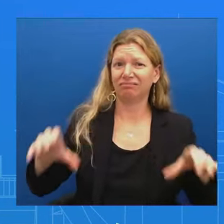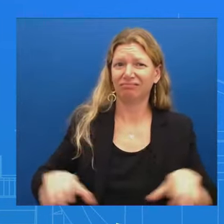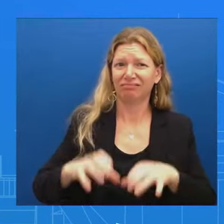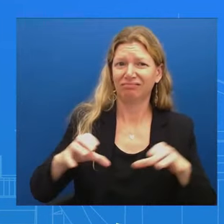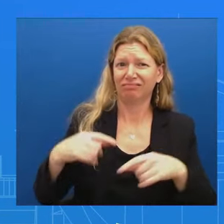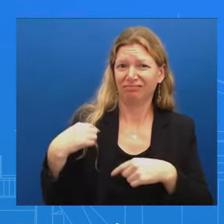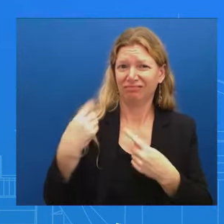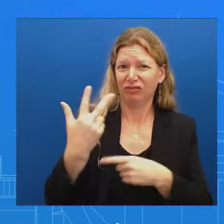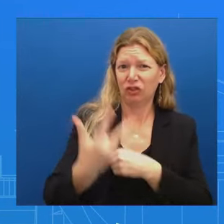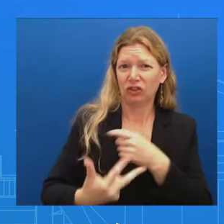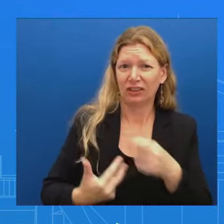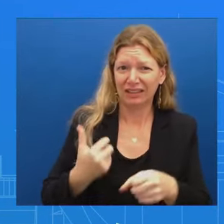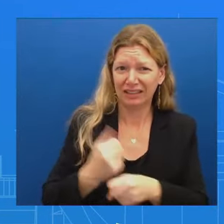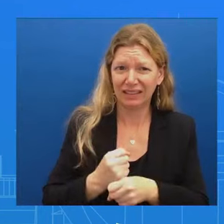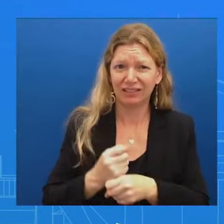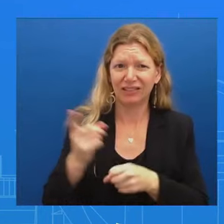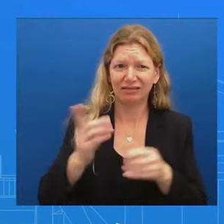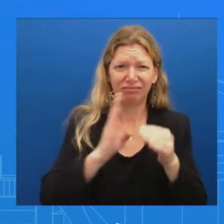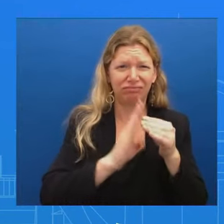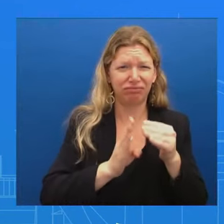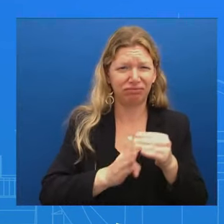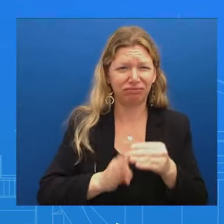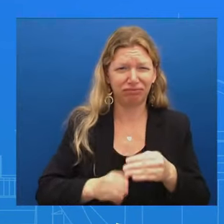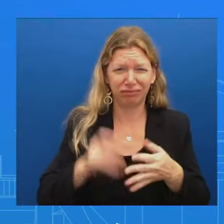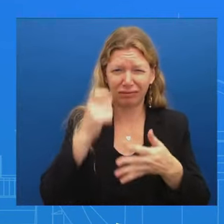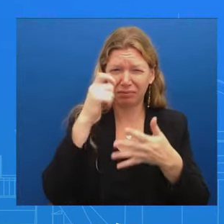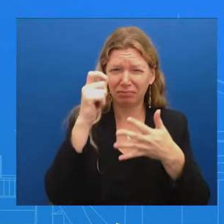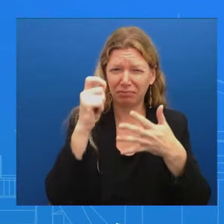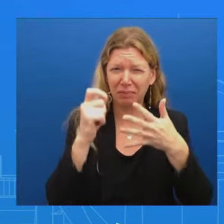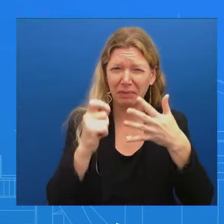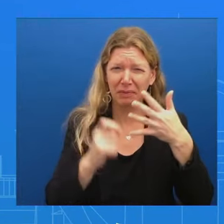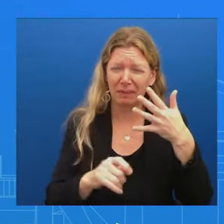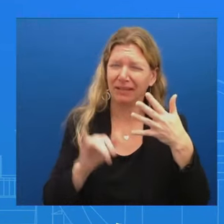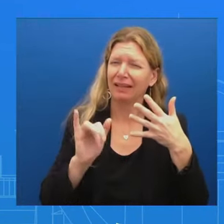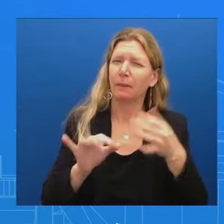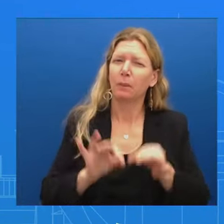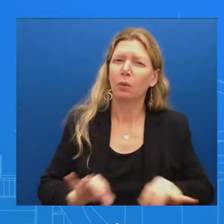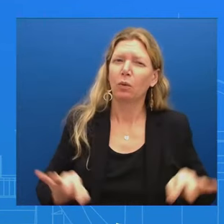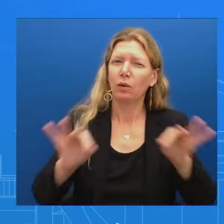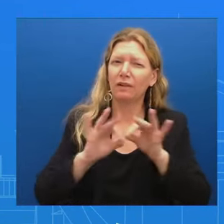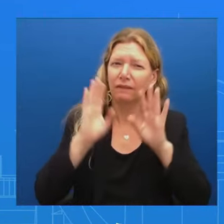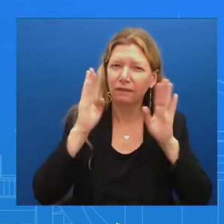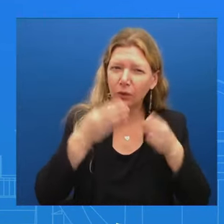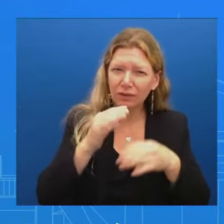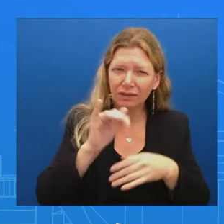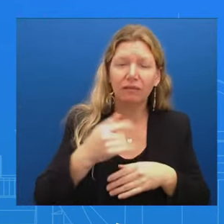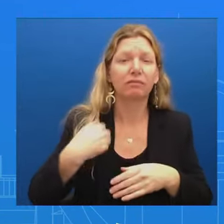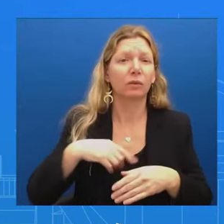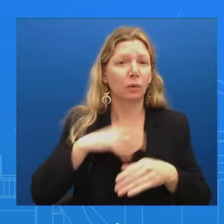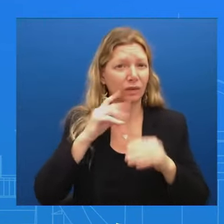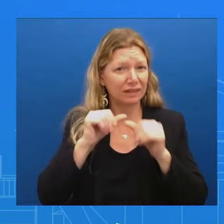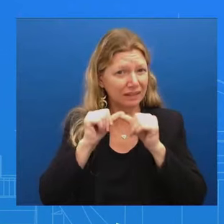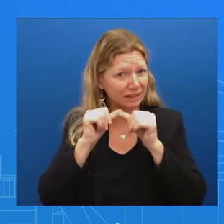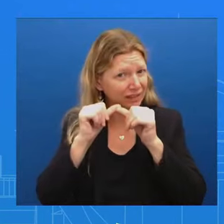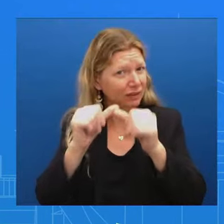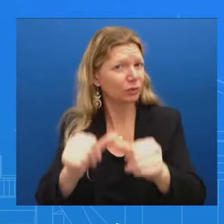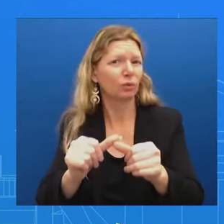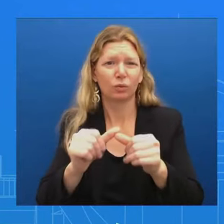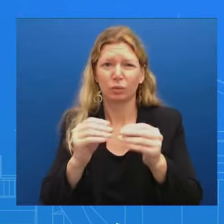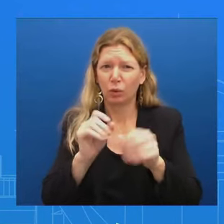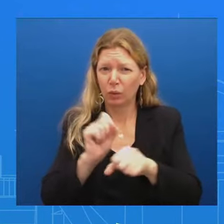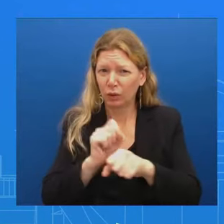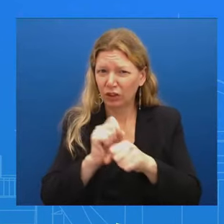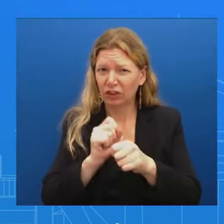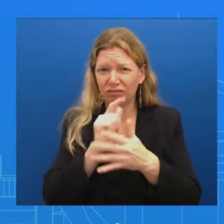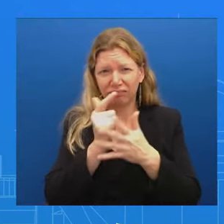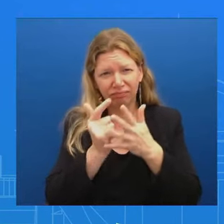continue to be out there The President's going to continue to do everything that he can To speak directly to the American people And we believe that is what's important here